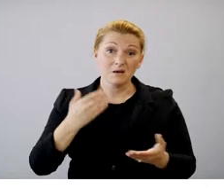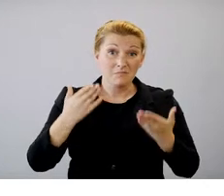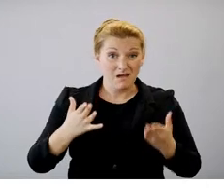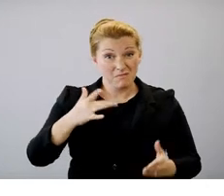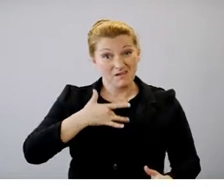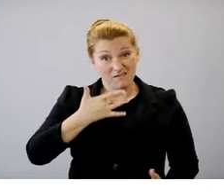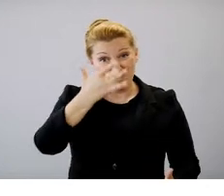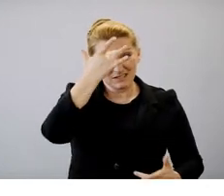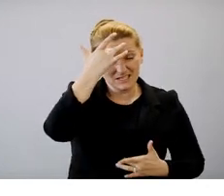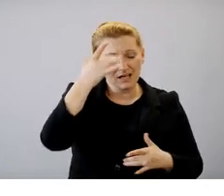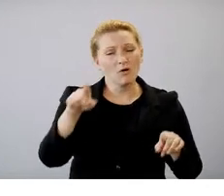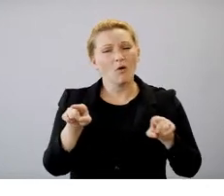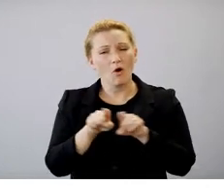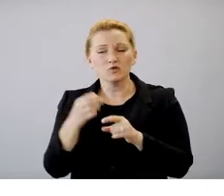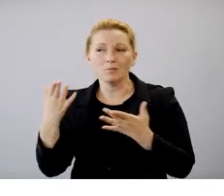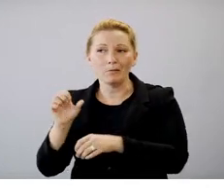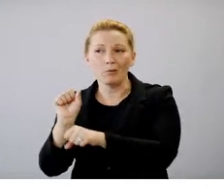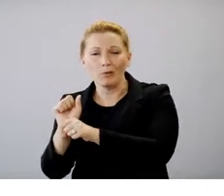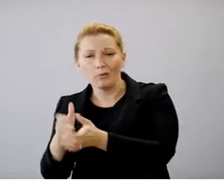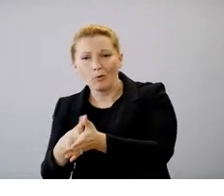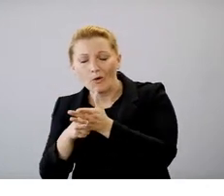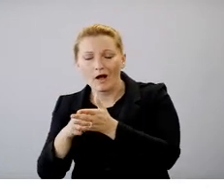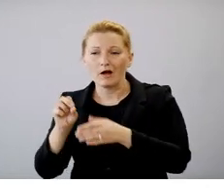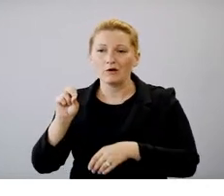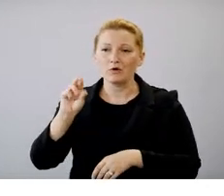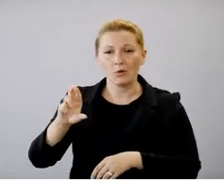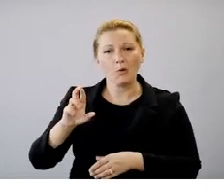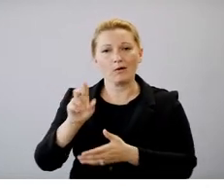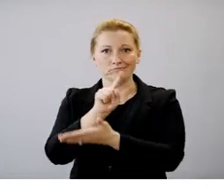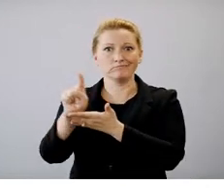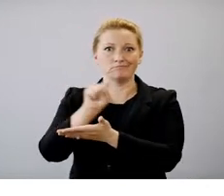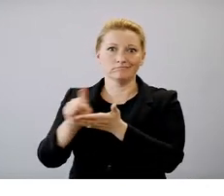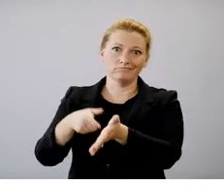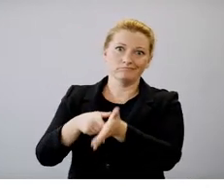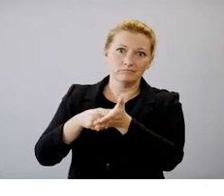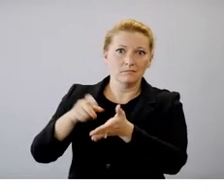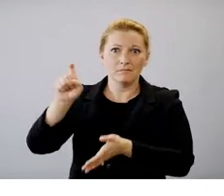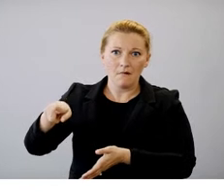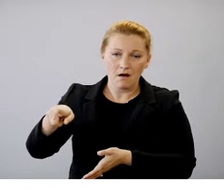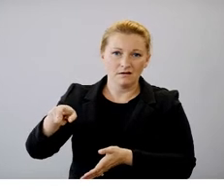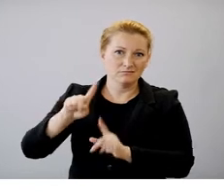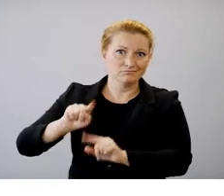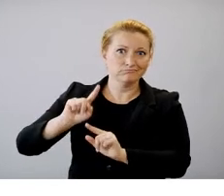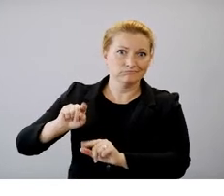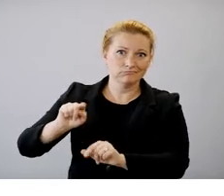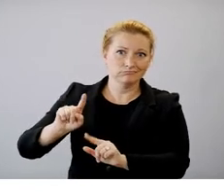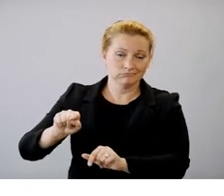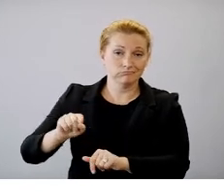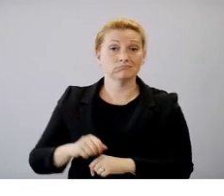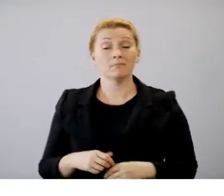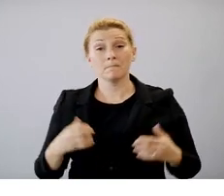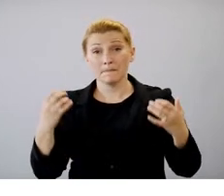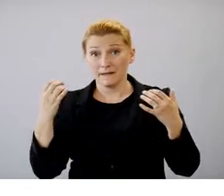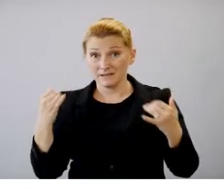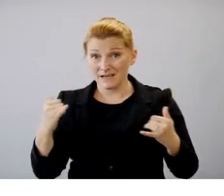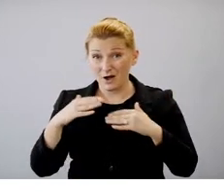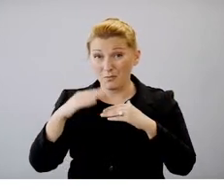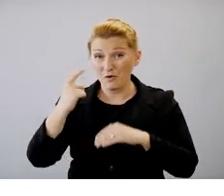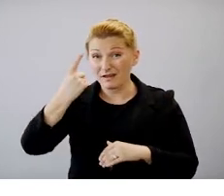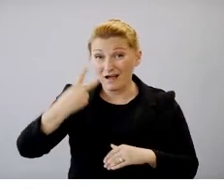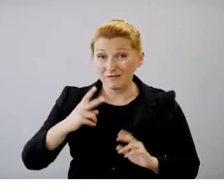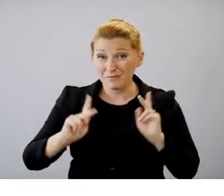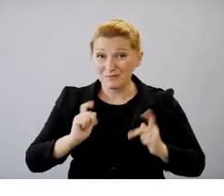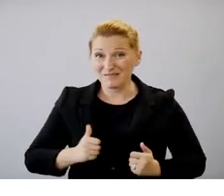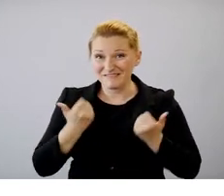routine monitoring purposes. Now that vaccines are widely available and more than half of Arizonans have chosen to be vaccinated, we